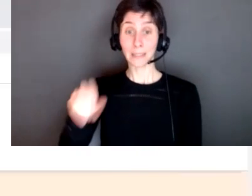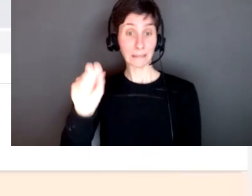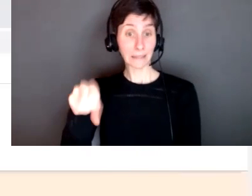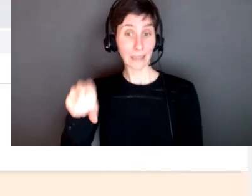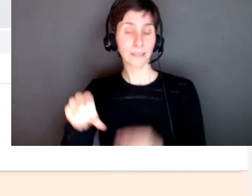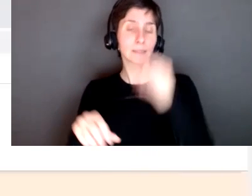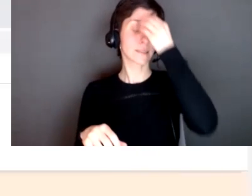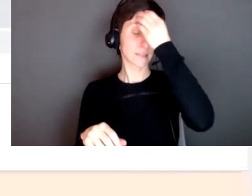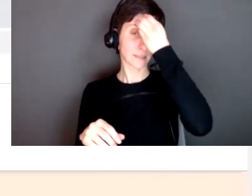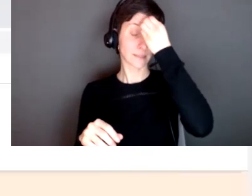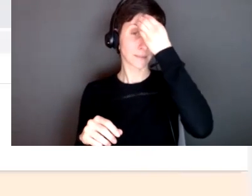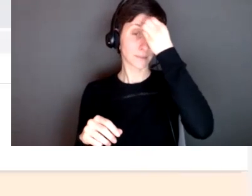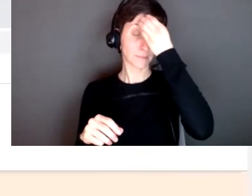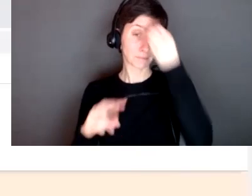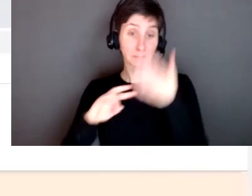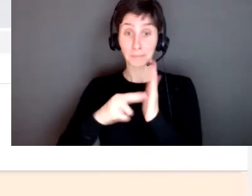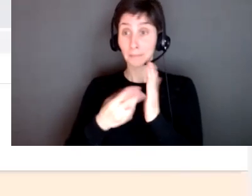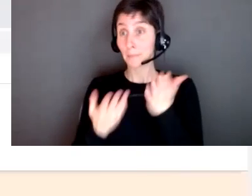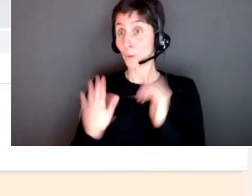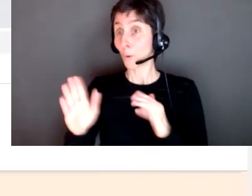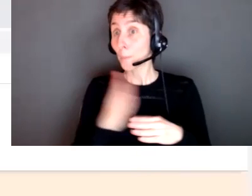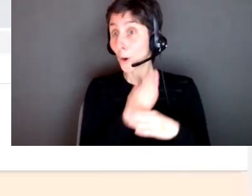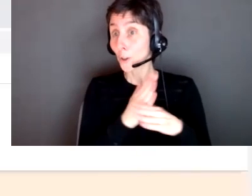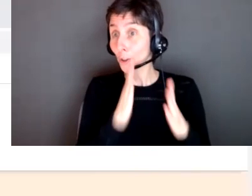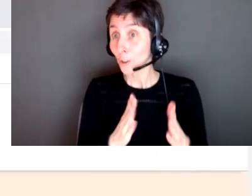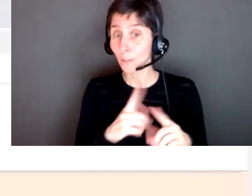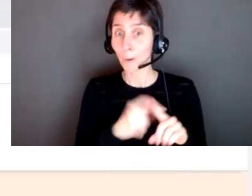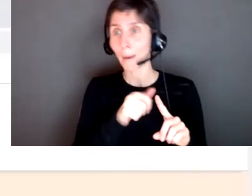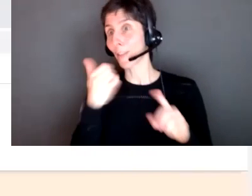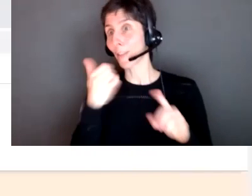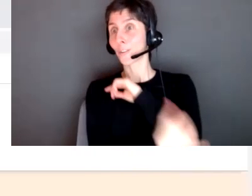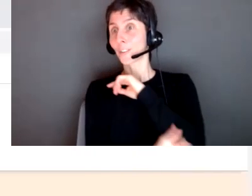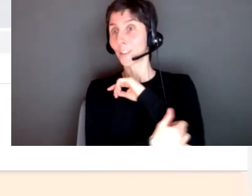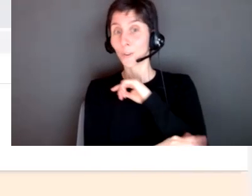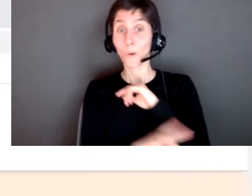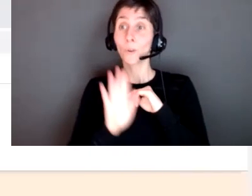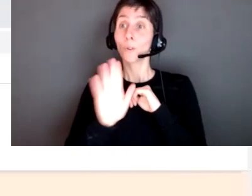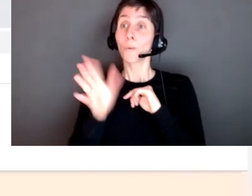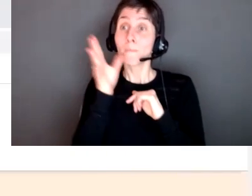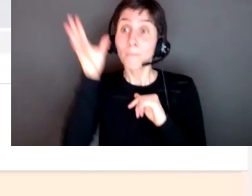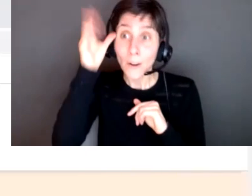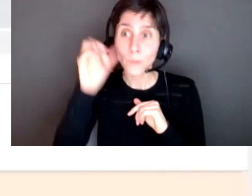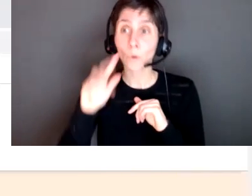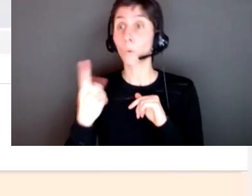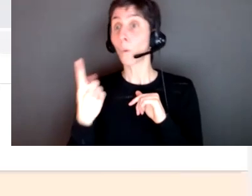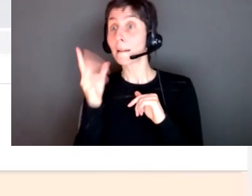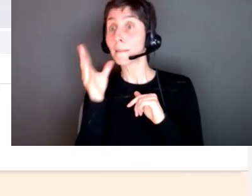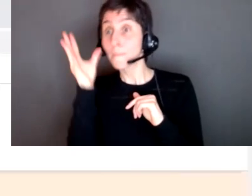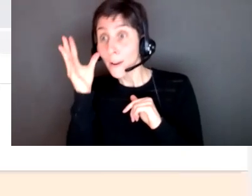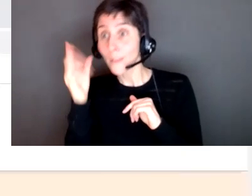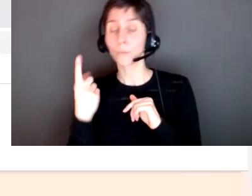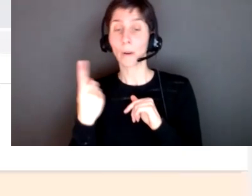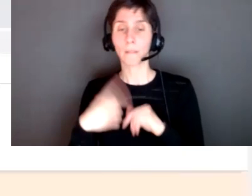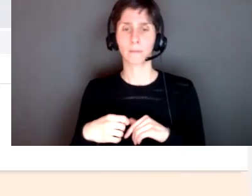one maybe your partner is from another country or your parents or one of your parents or it could be